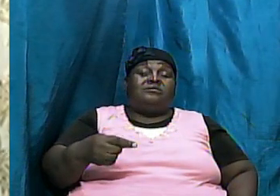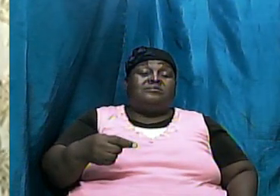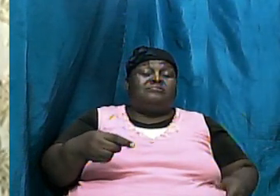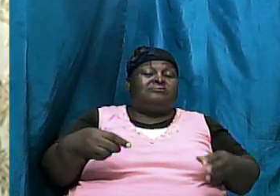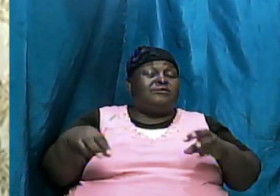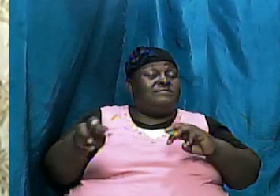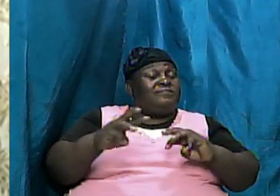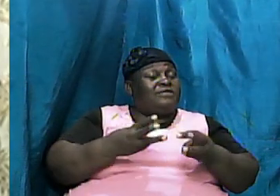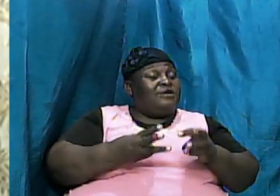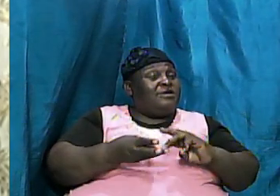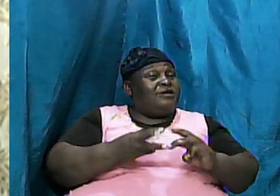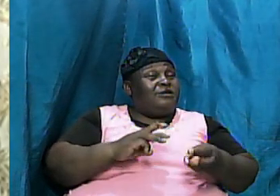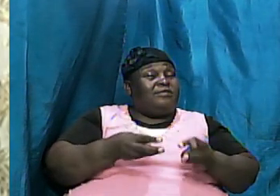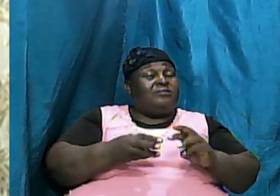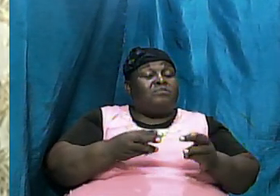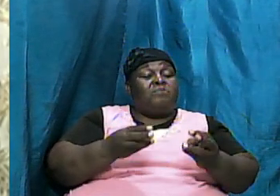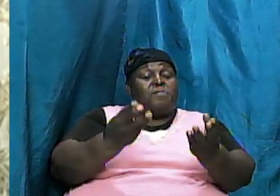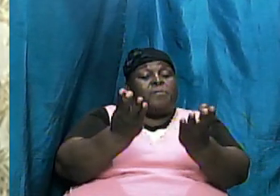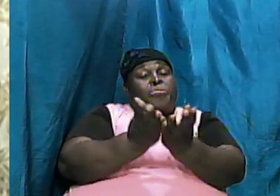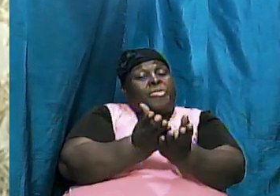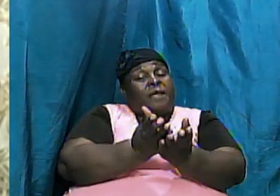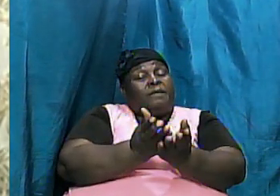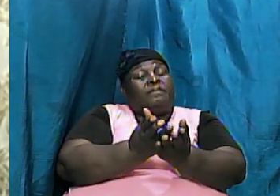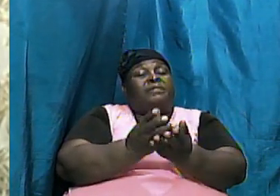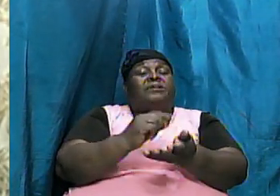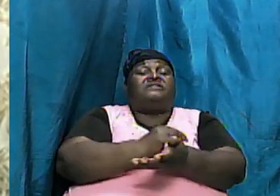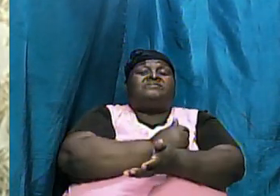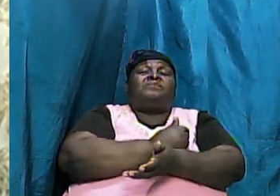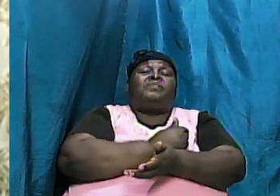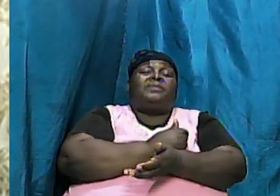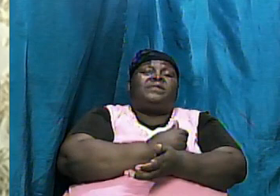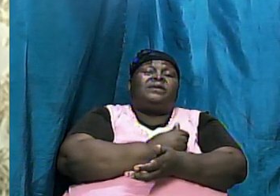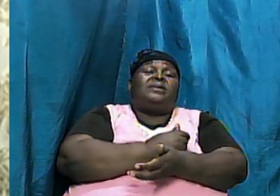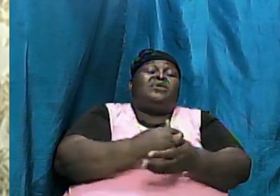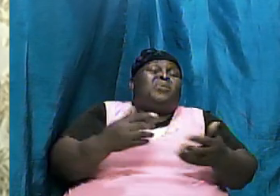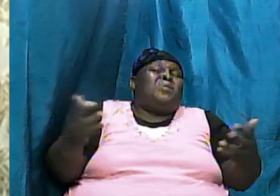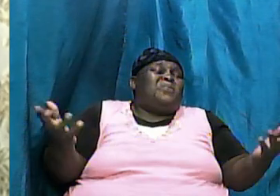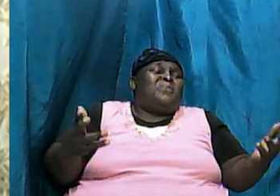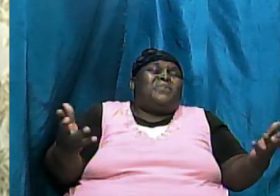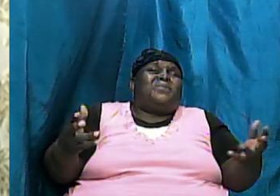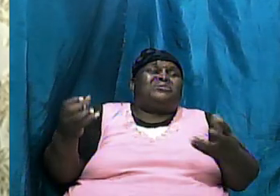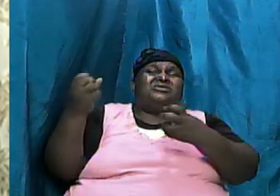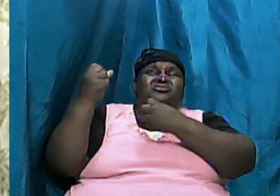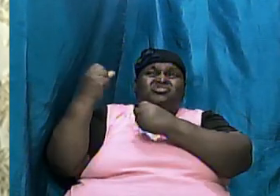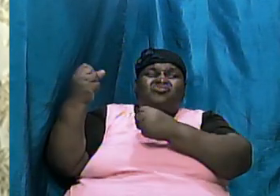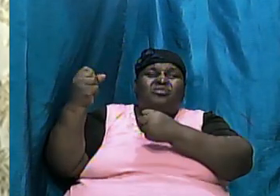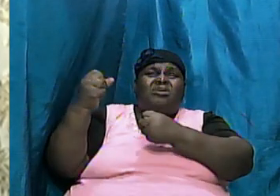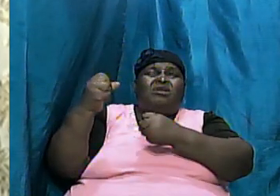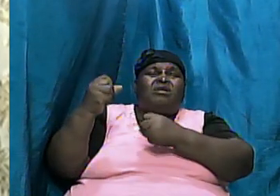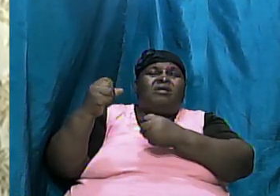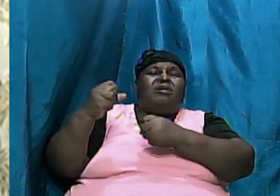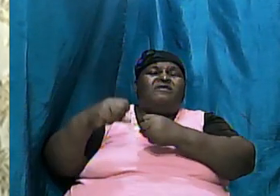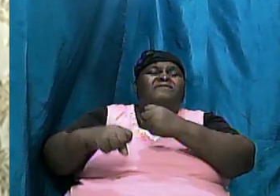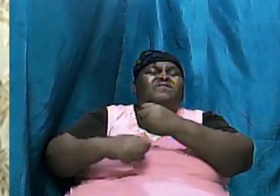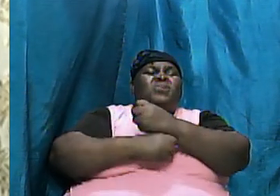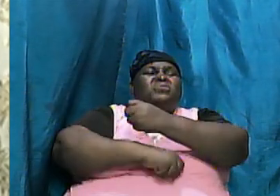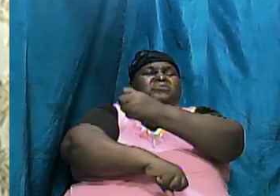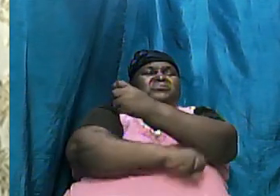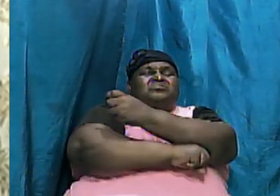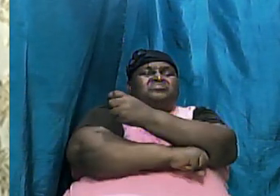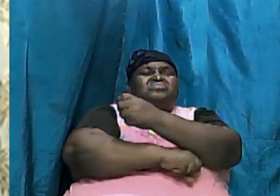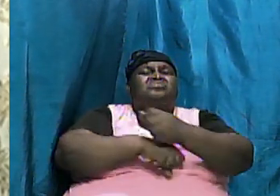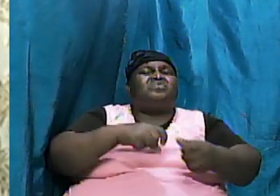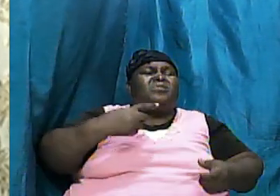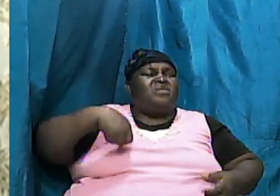the book of Genesis what a strong foundation we would have